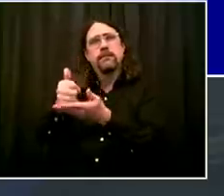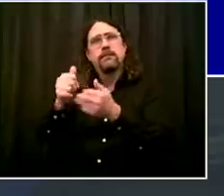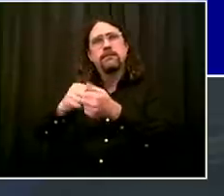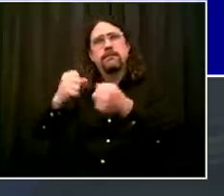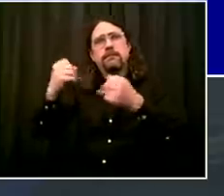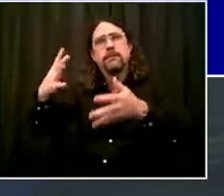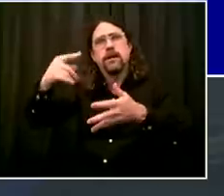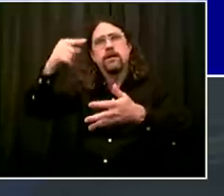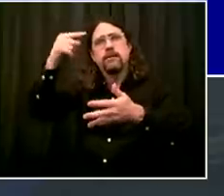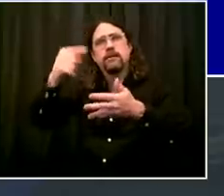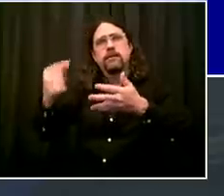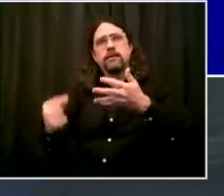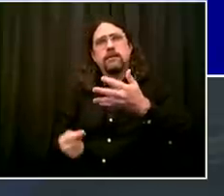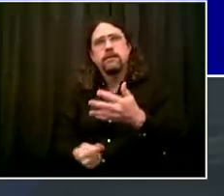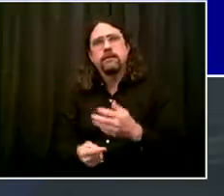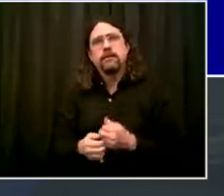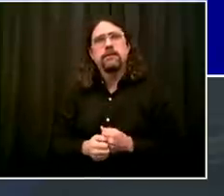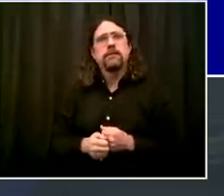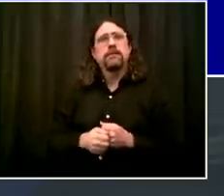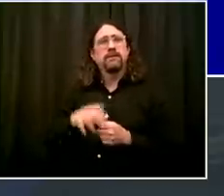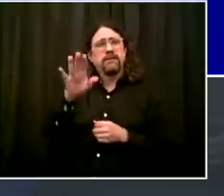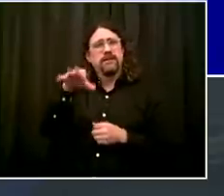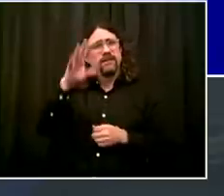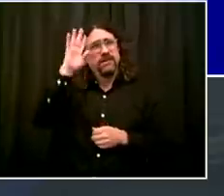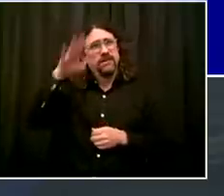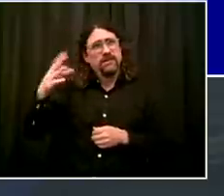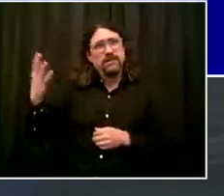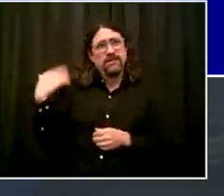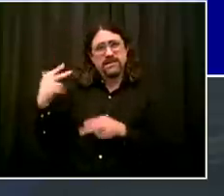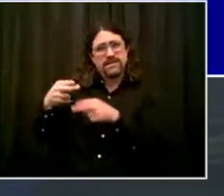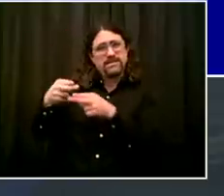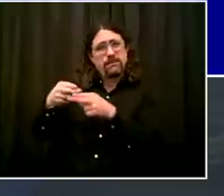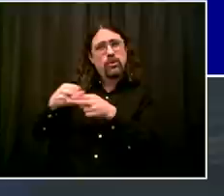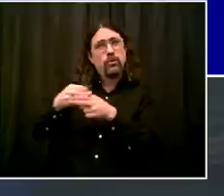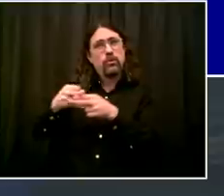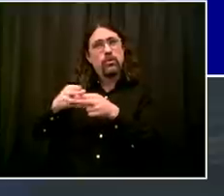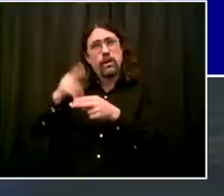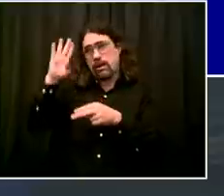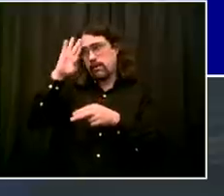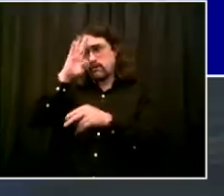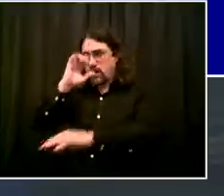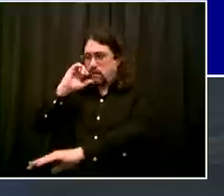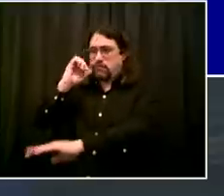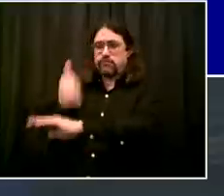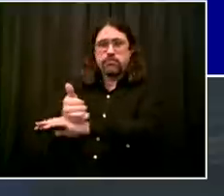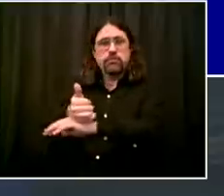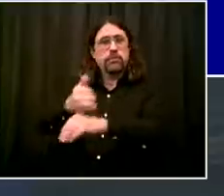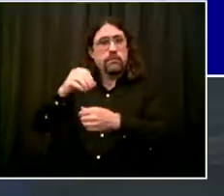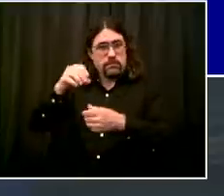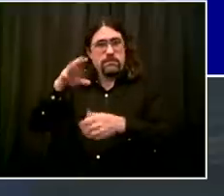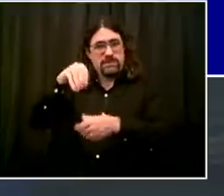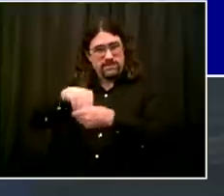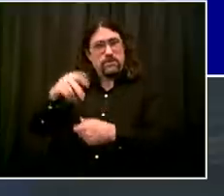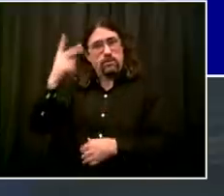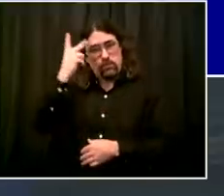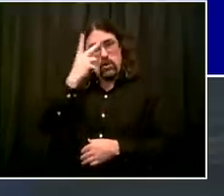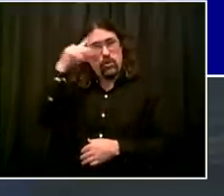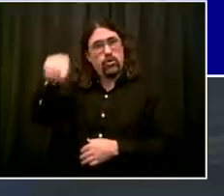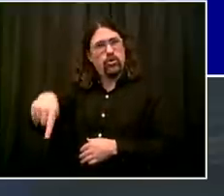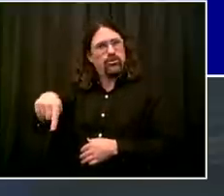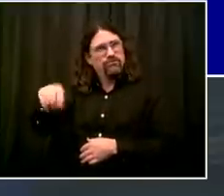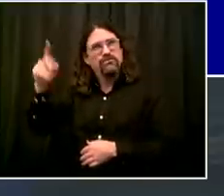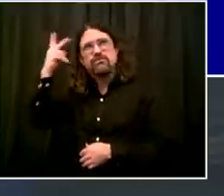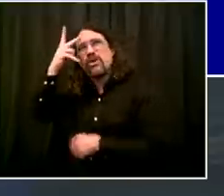food distribution sites, as I mentioned. They gave out untold numbers of face coverings all over